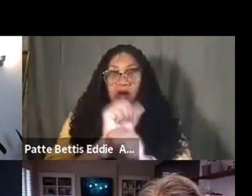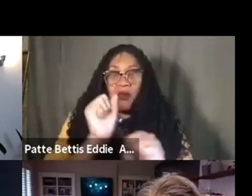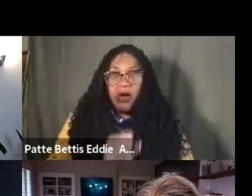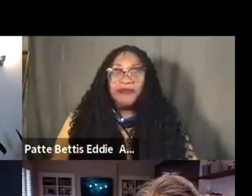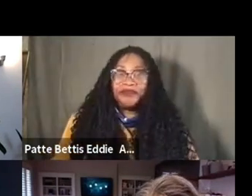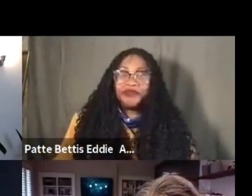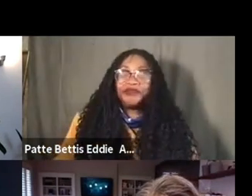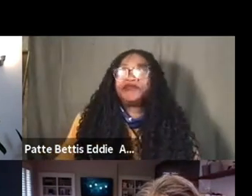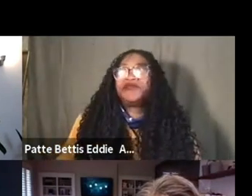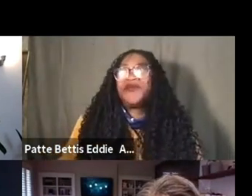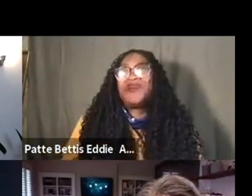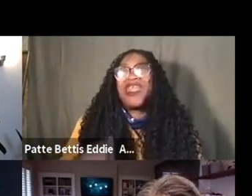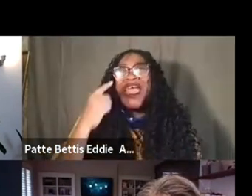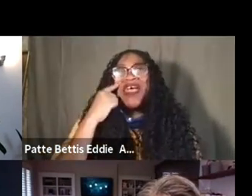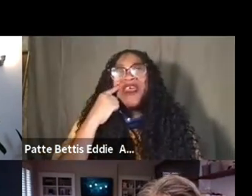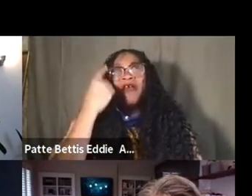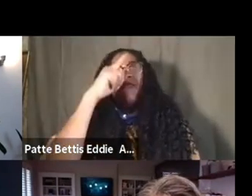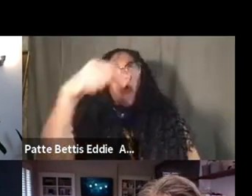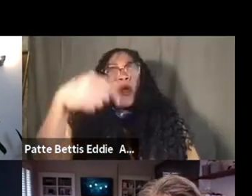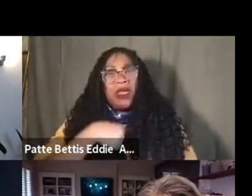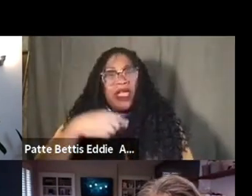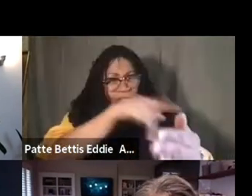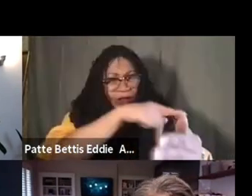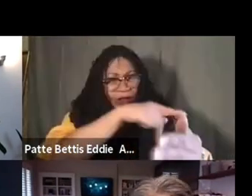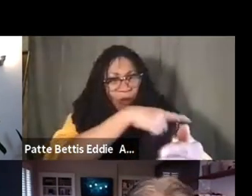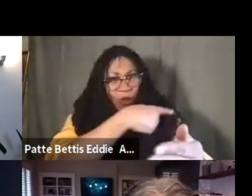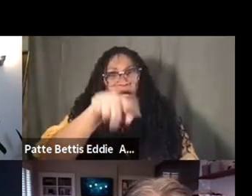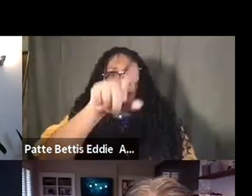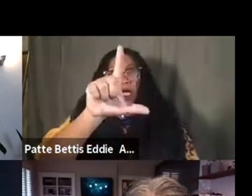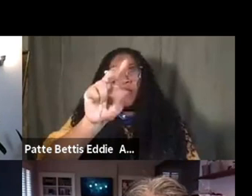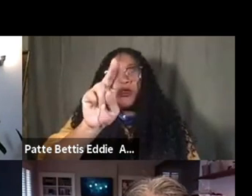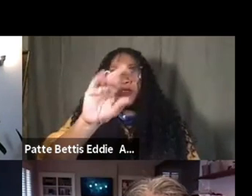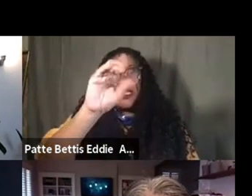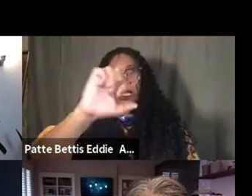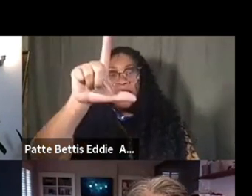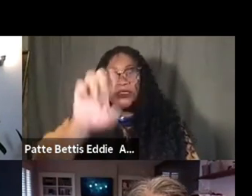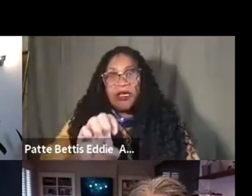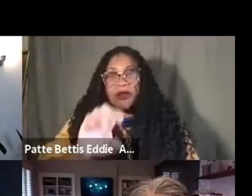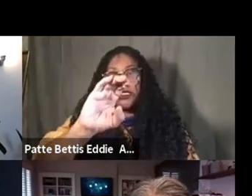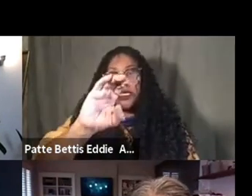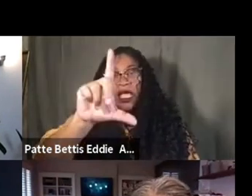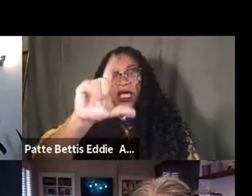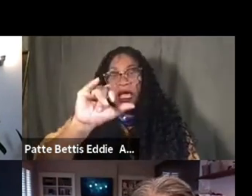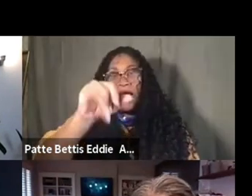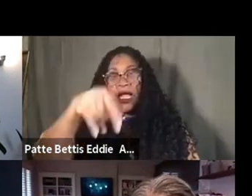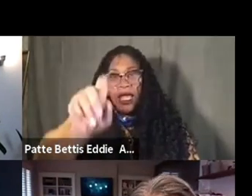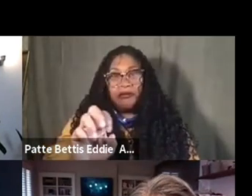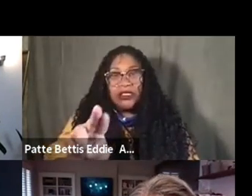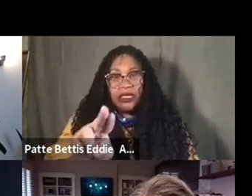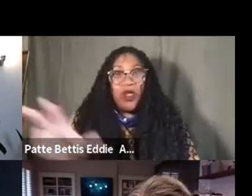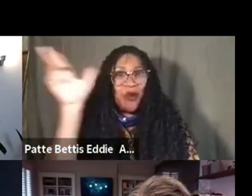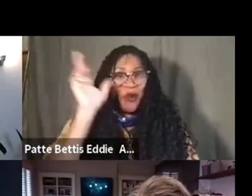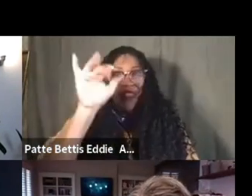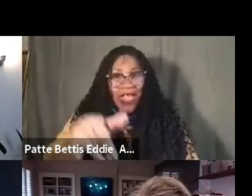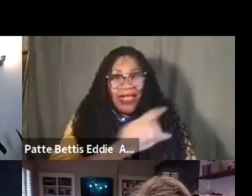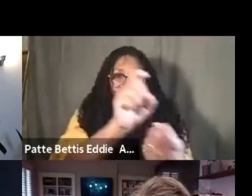me, there is a Lucille Clifton poem, which if you've ever done any work with me, um, you will hear me often repeat that